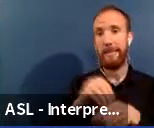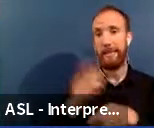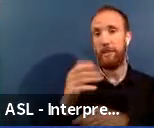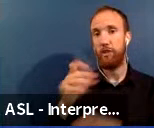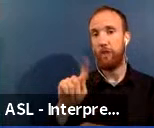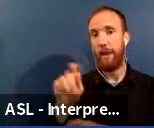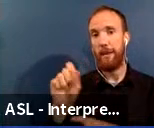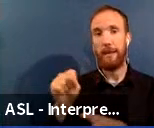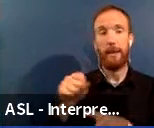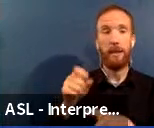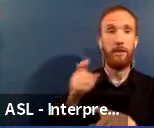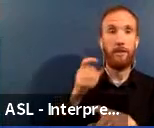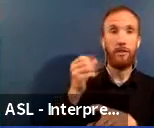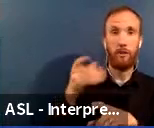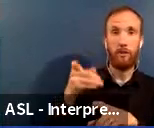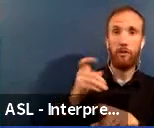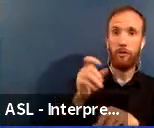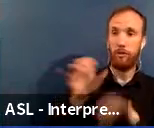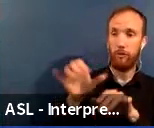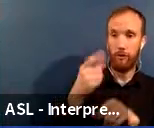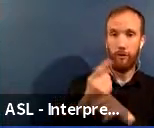things, um, um, worked out.